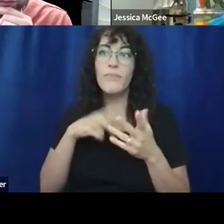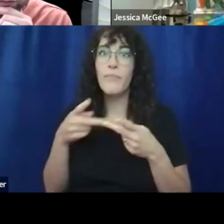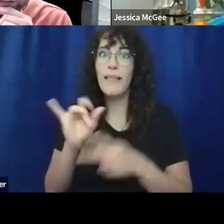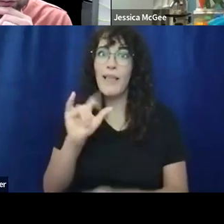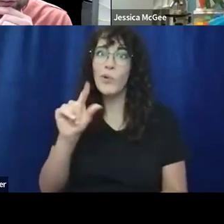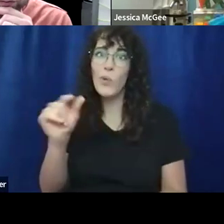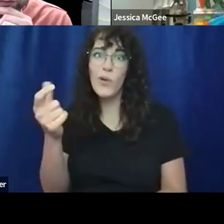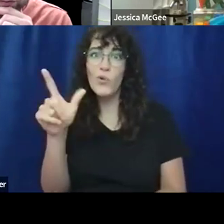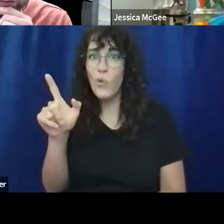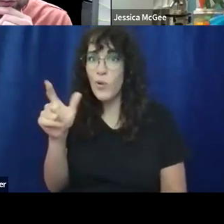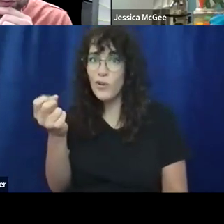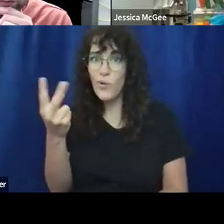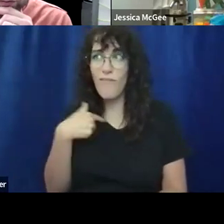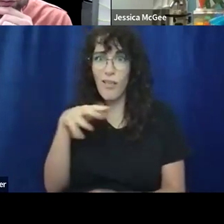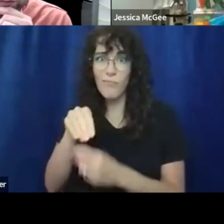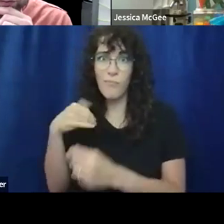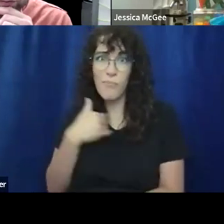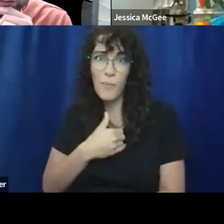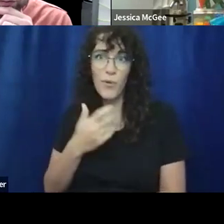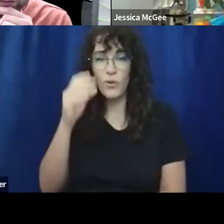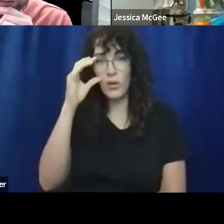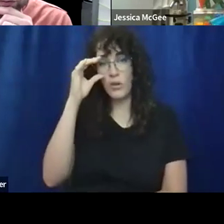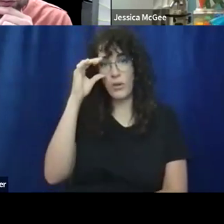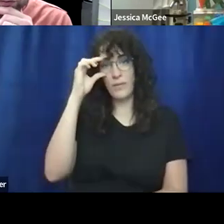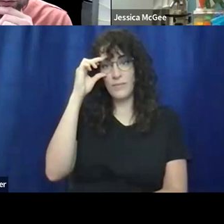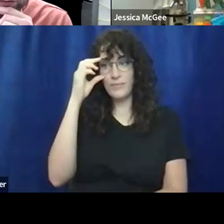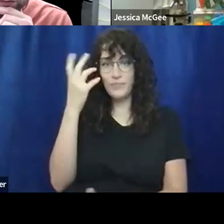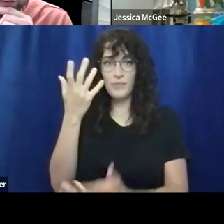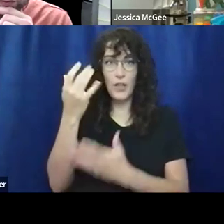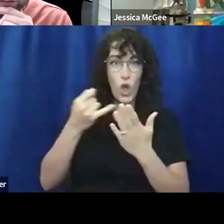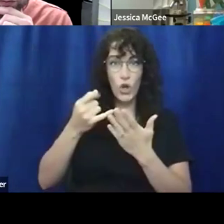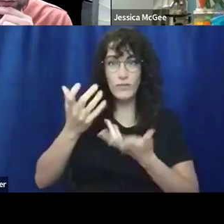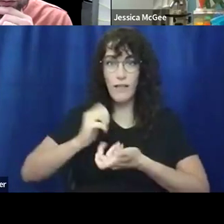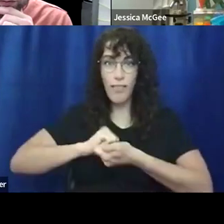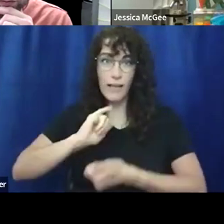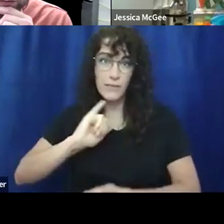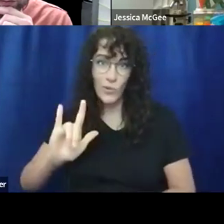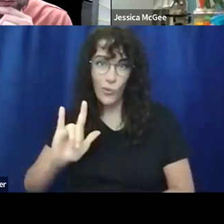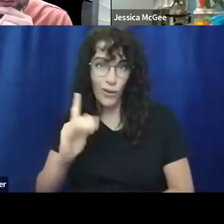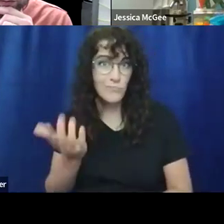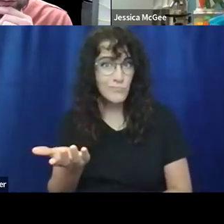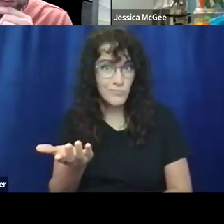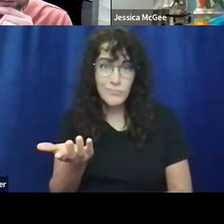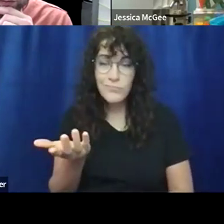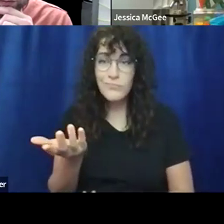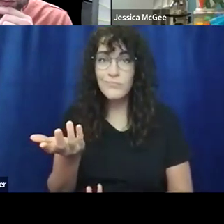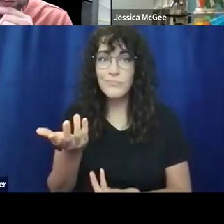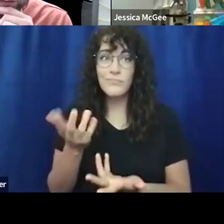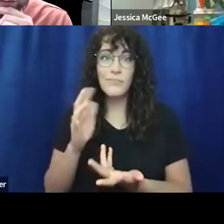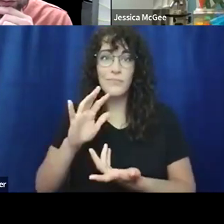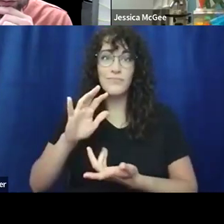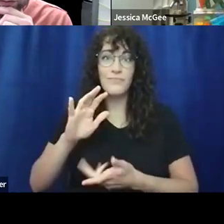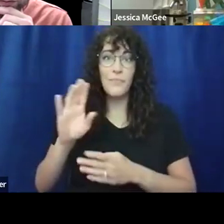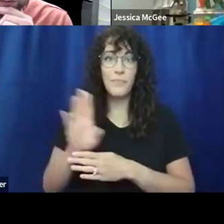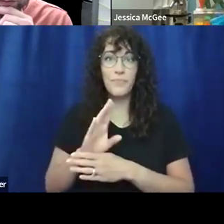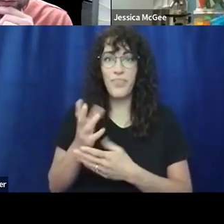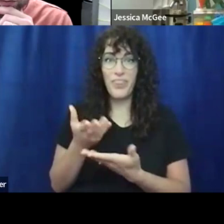um, and, you know, the Arts Alliance Illinois as well, uh, platforms like this, nonprofits for